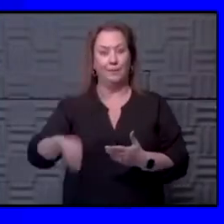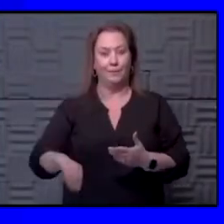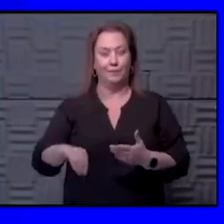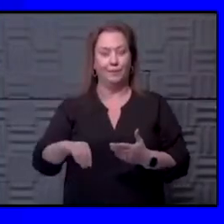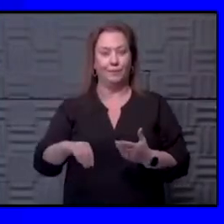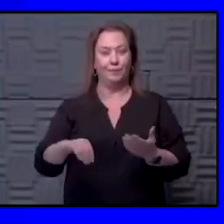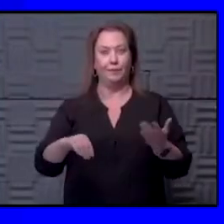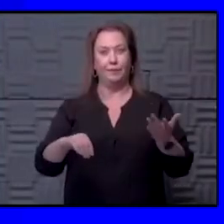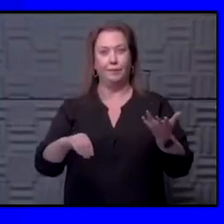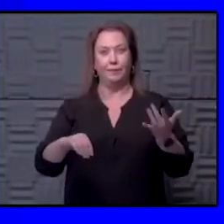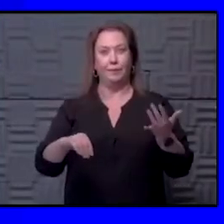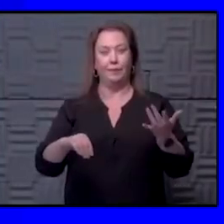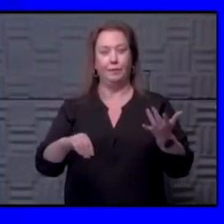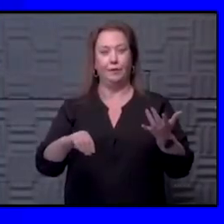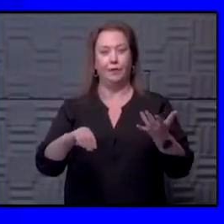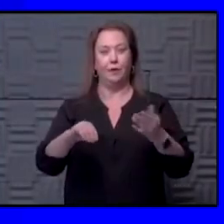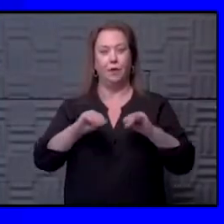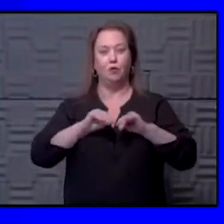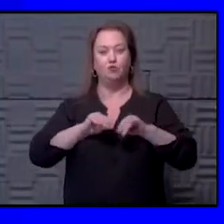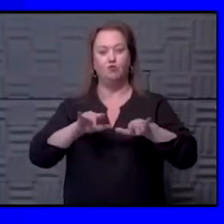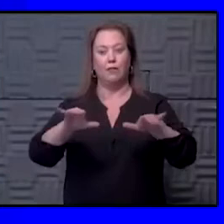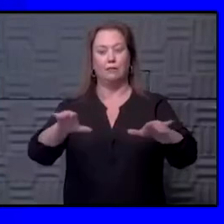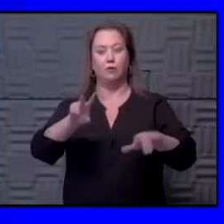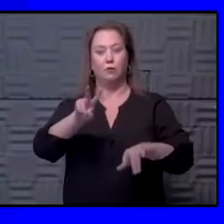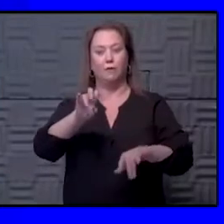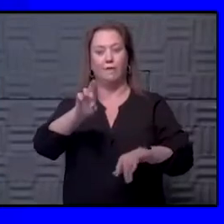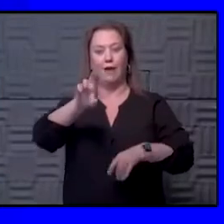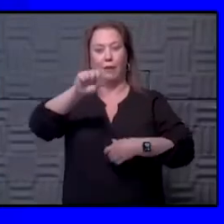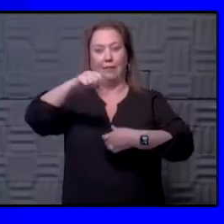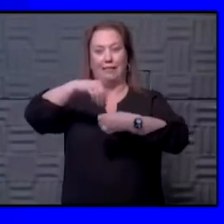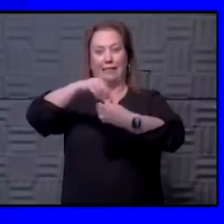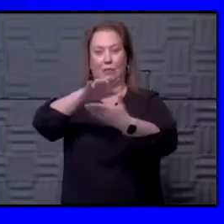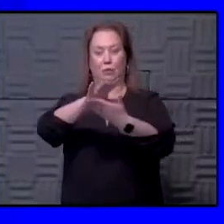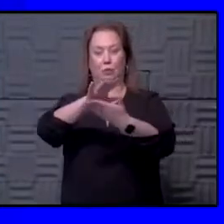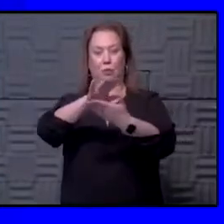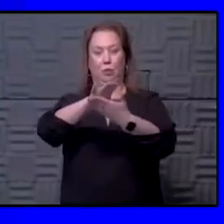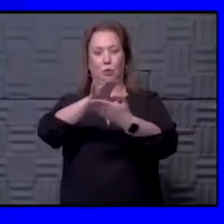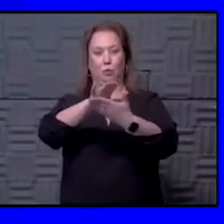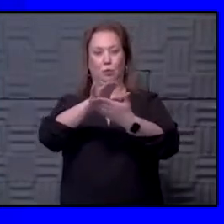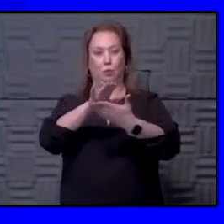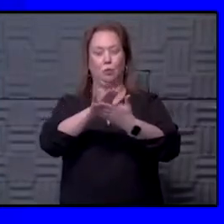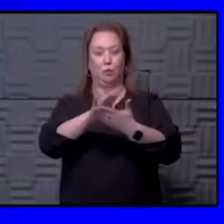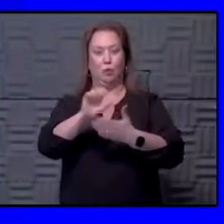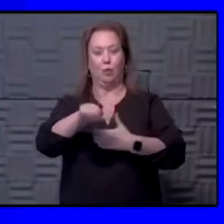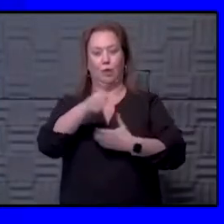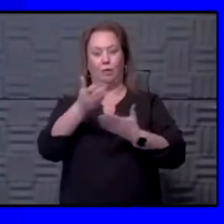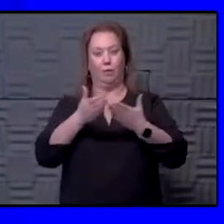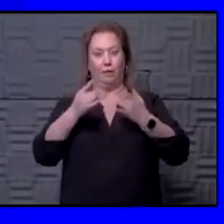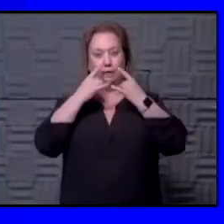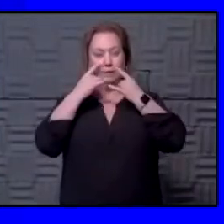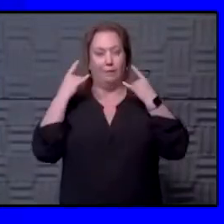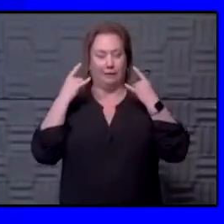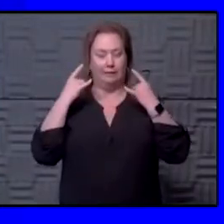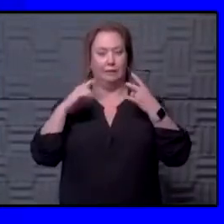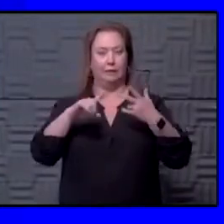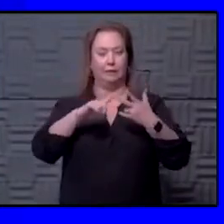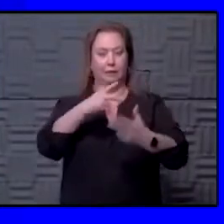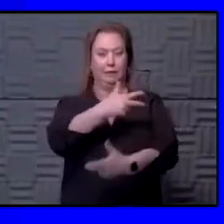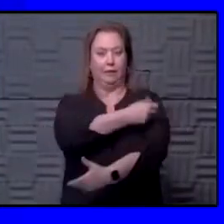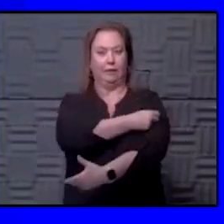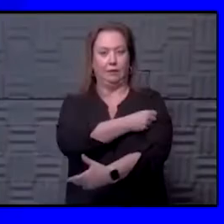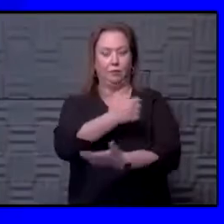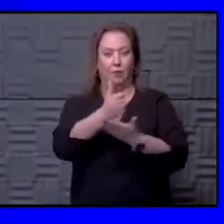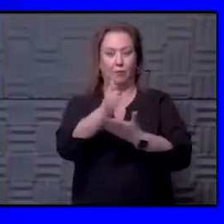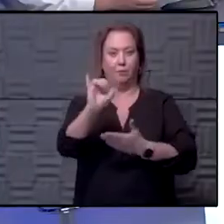transmission of the virus in the schools when you are doing those other things, such as masking as well. And, of course, vaccination